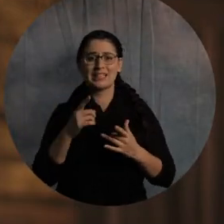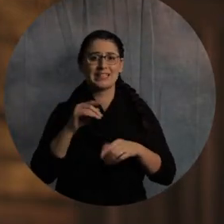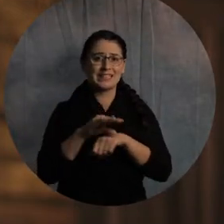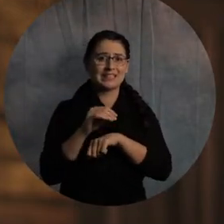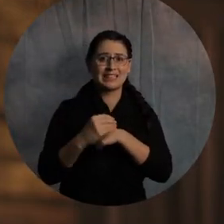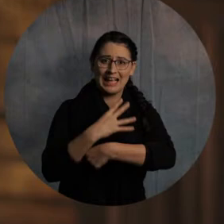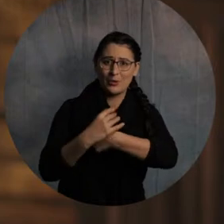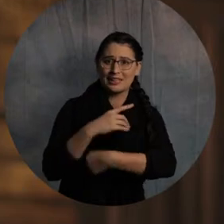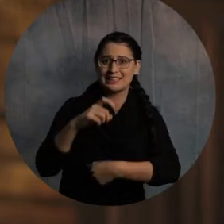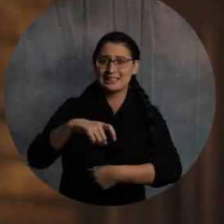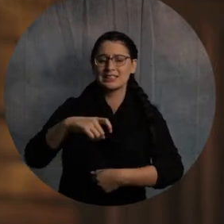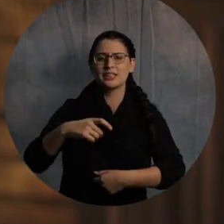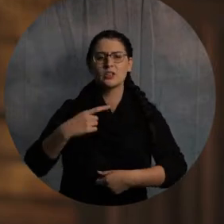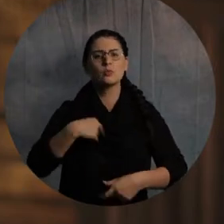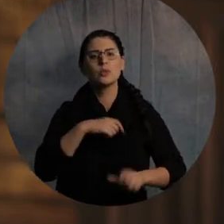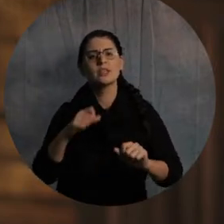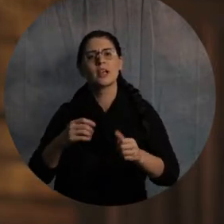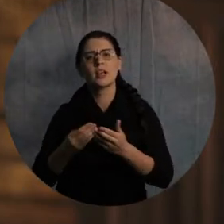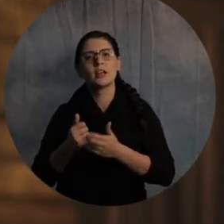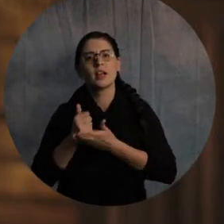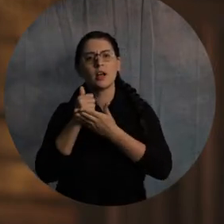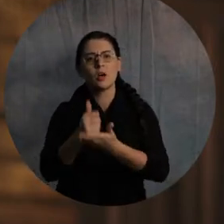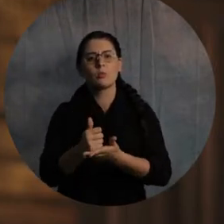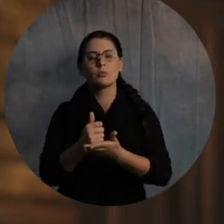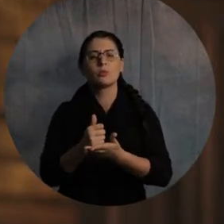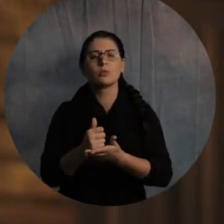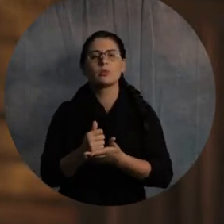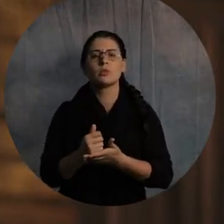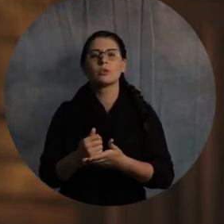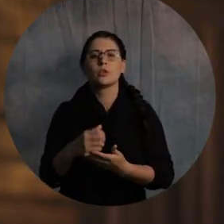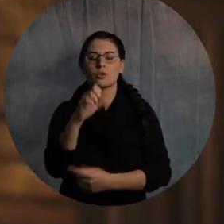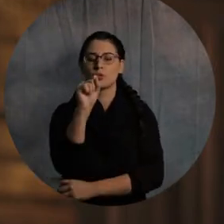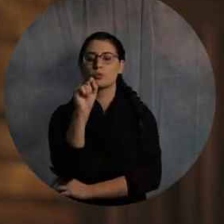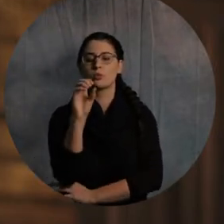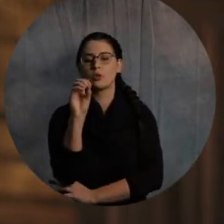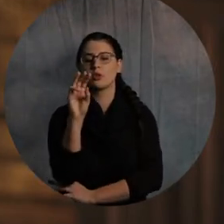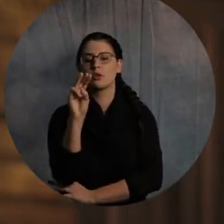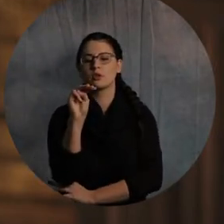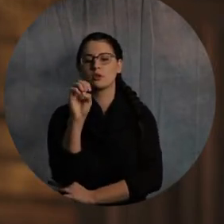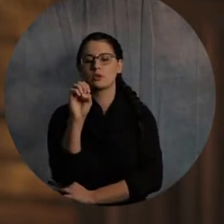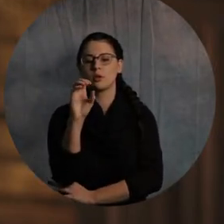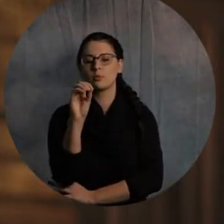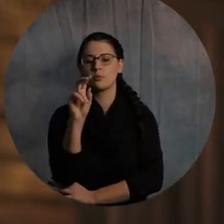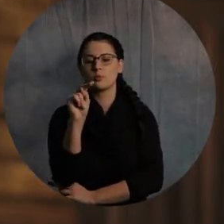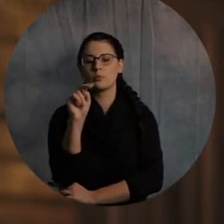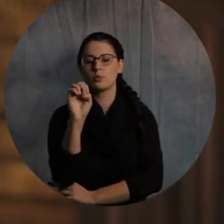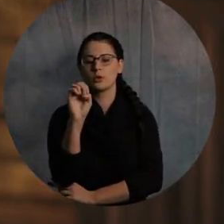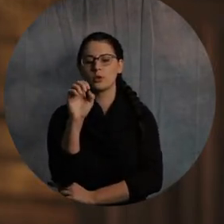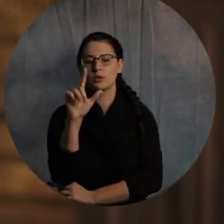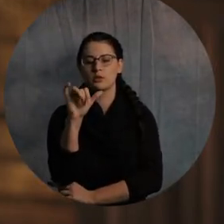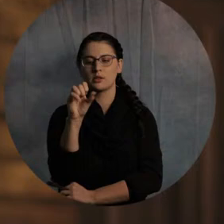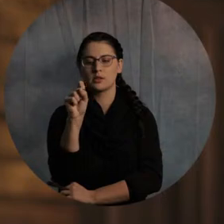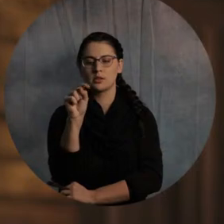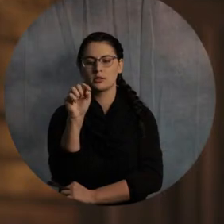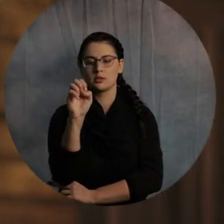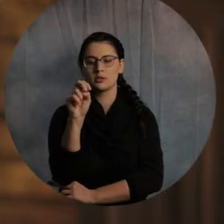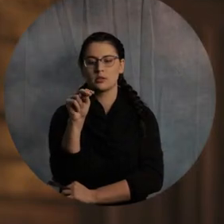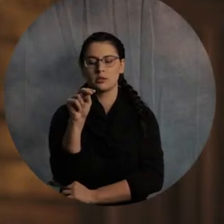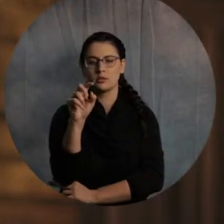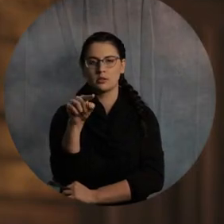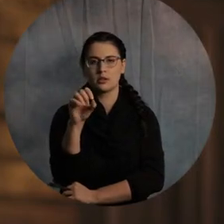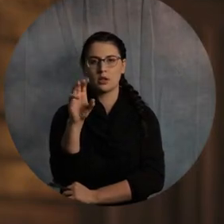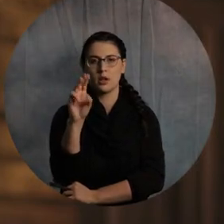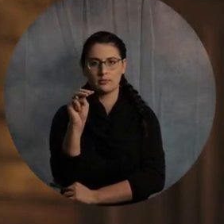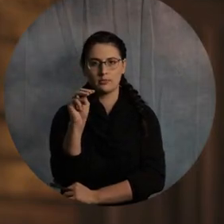we want to get that off the table for you. So go to someonelistened.com. Someonelistened.com. Ray, don't beat me for